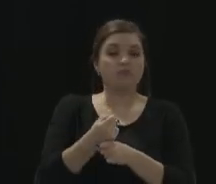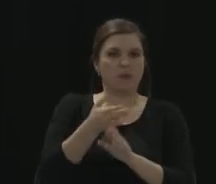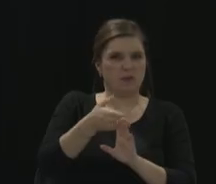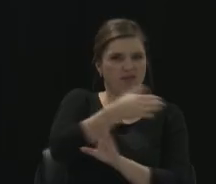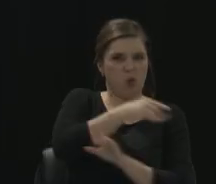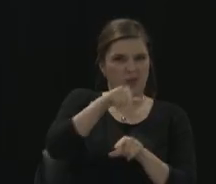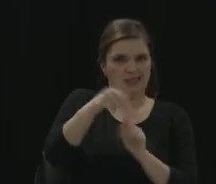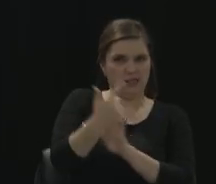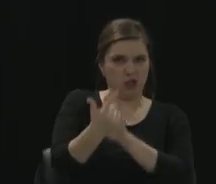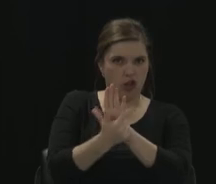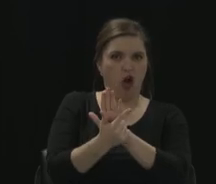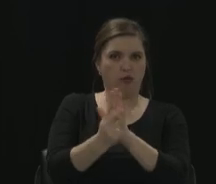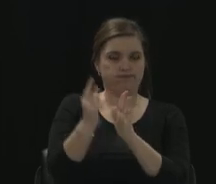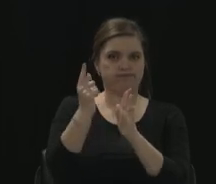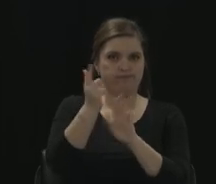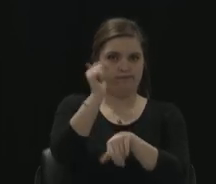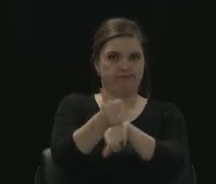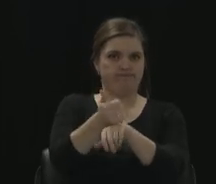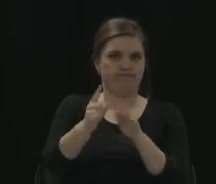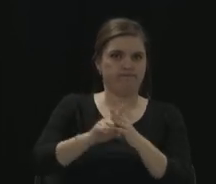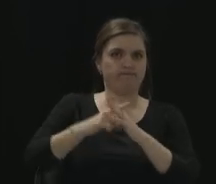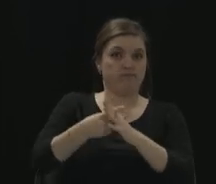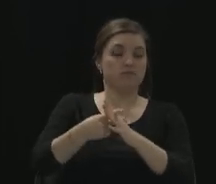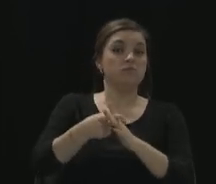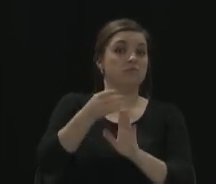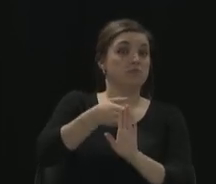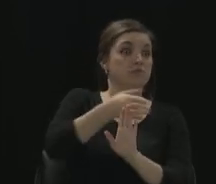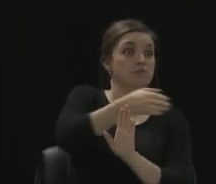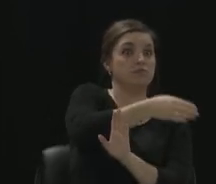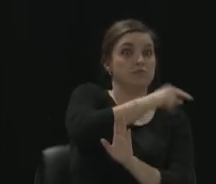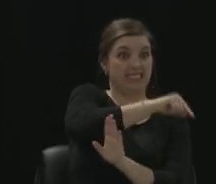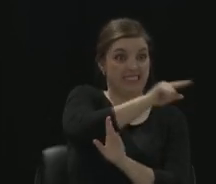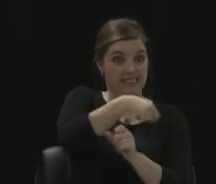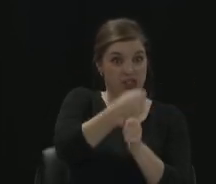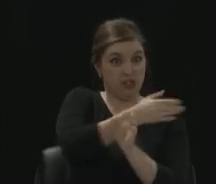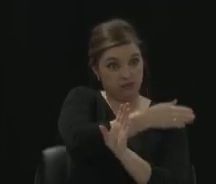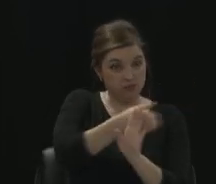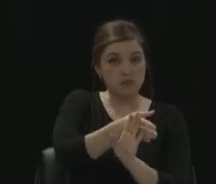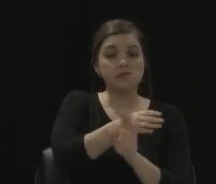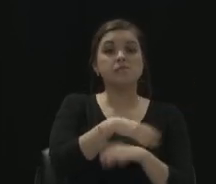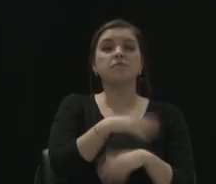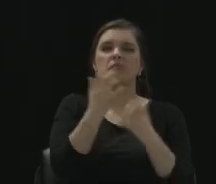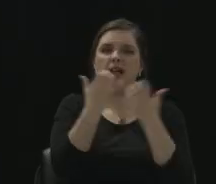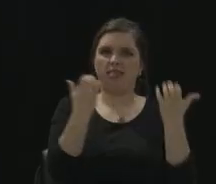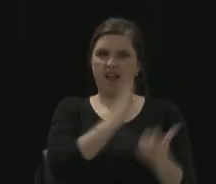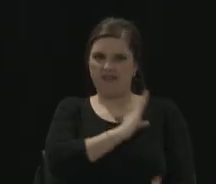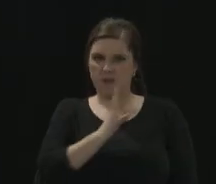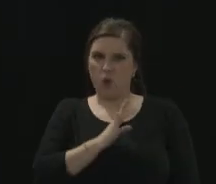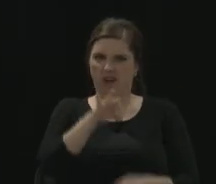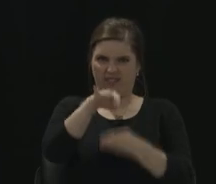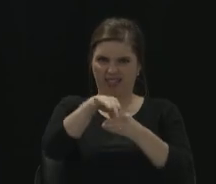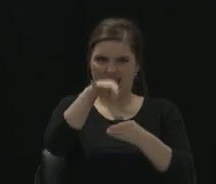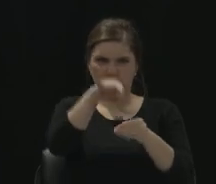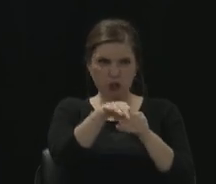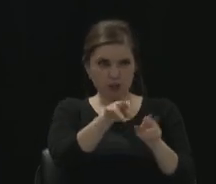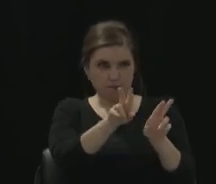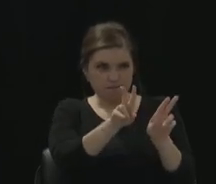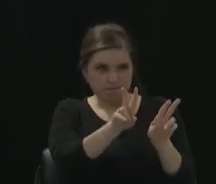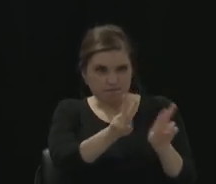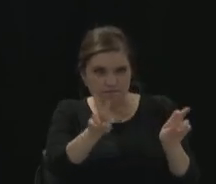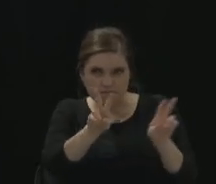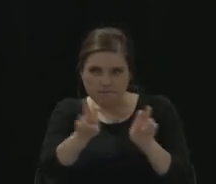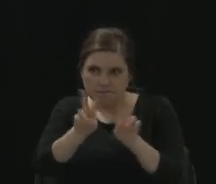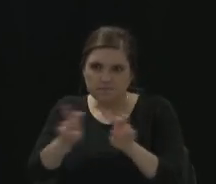becoming in place, we actually looked at, a lot of Board of Elections looked at, who was, what was being